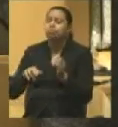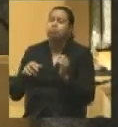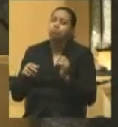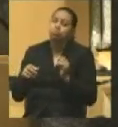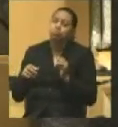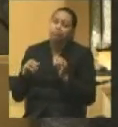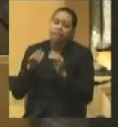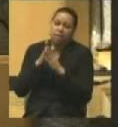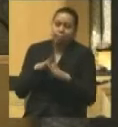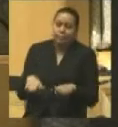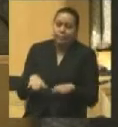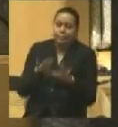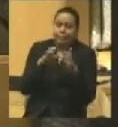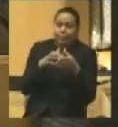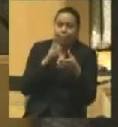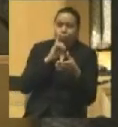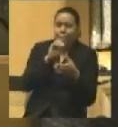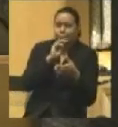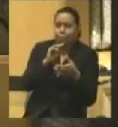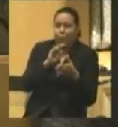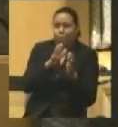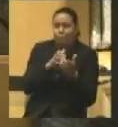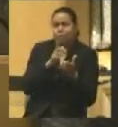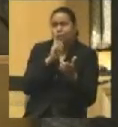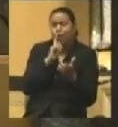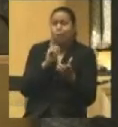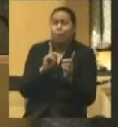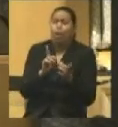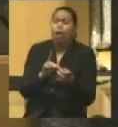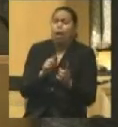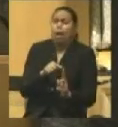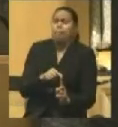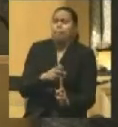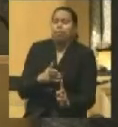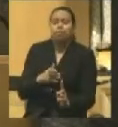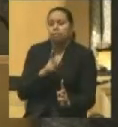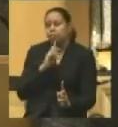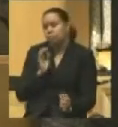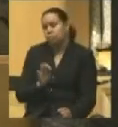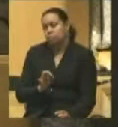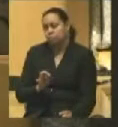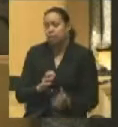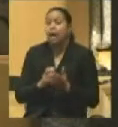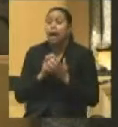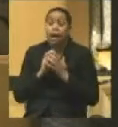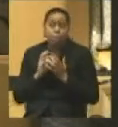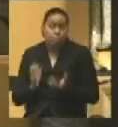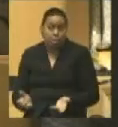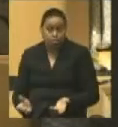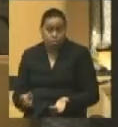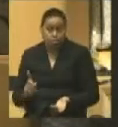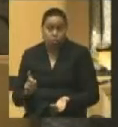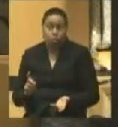of the Democratic Party has been greatly exaggerated. How much has it been exaggerated? Well, if we took